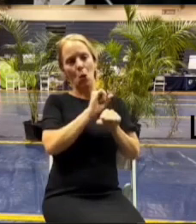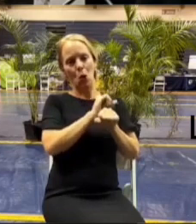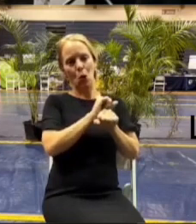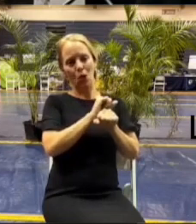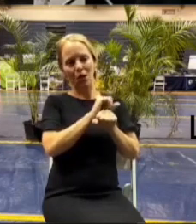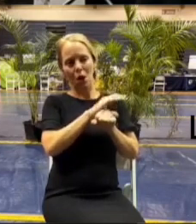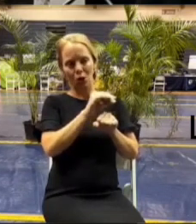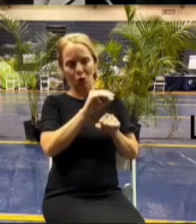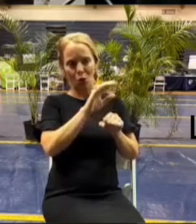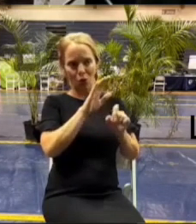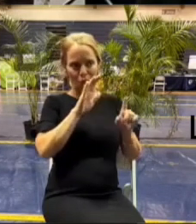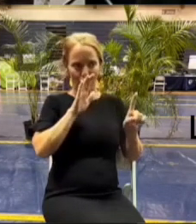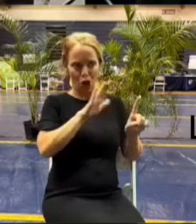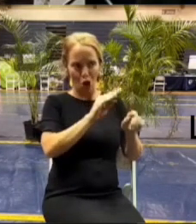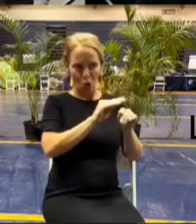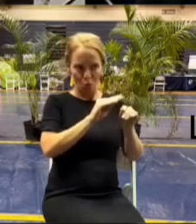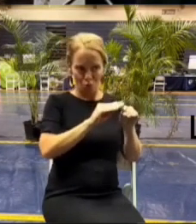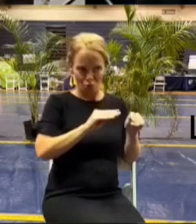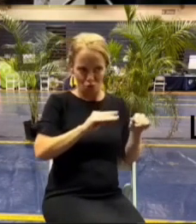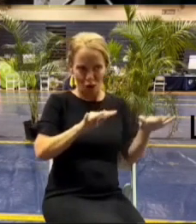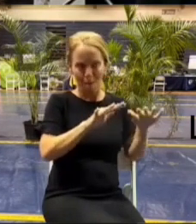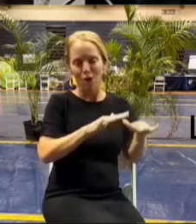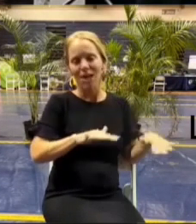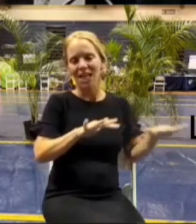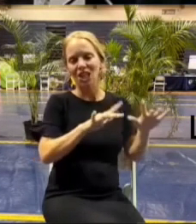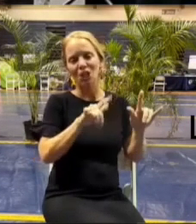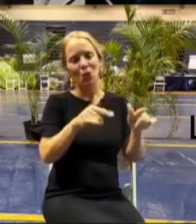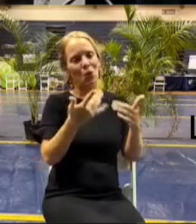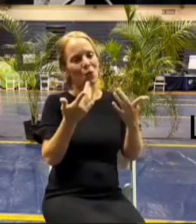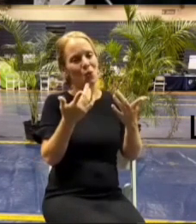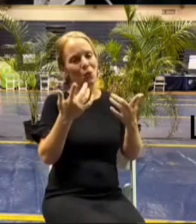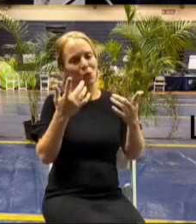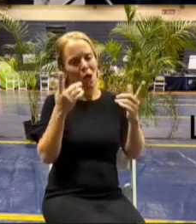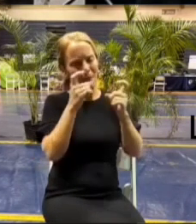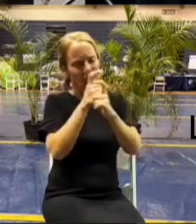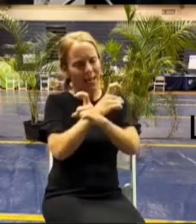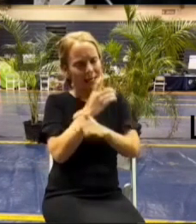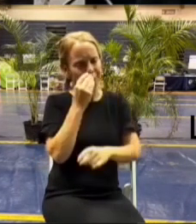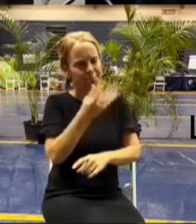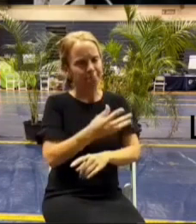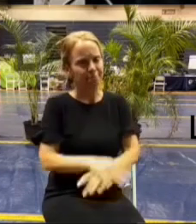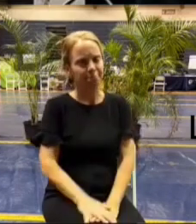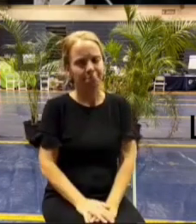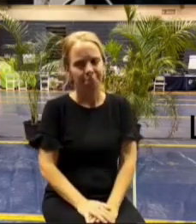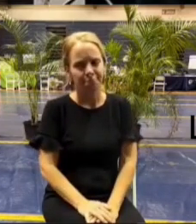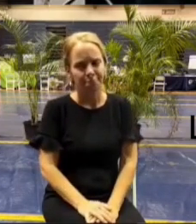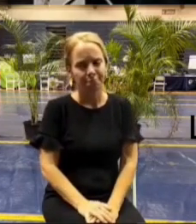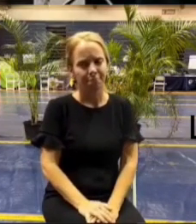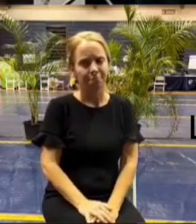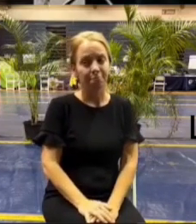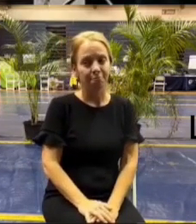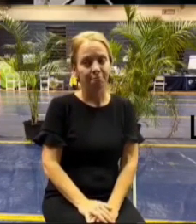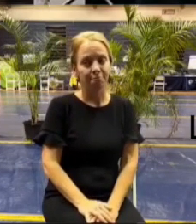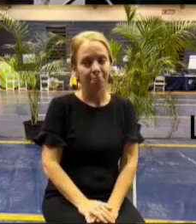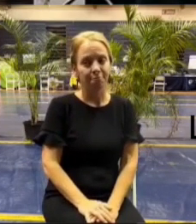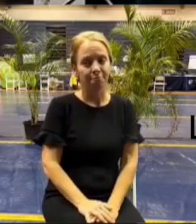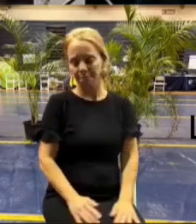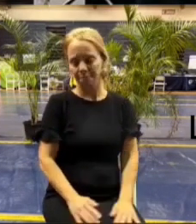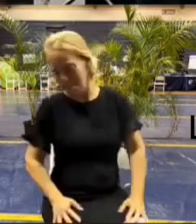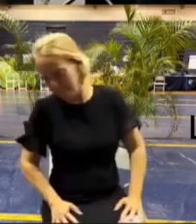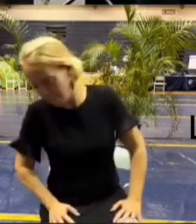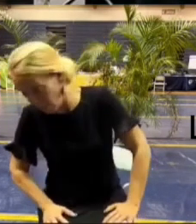responsible for that part of it thank you for the question any other questions we can help